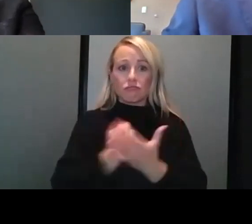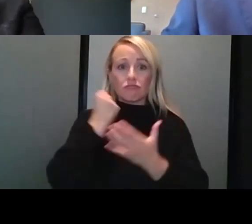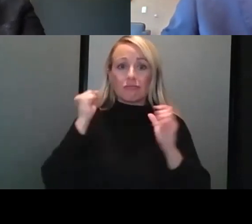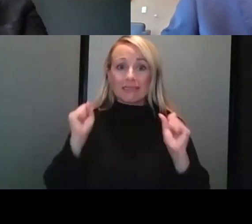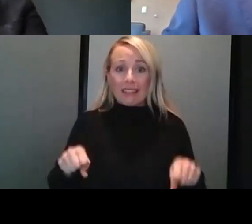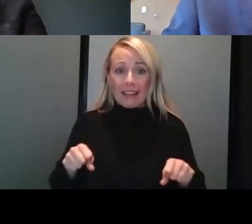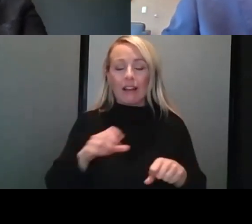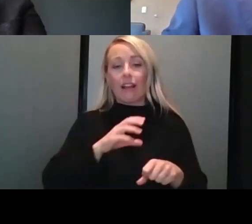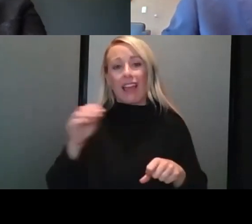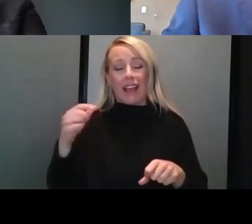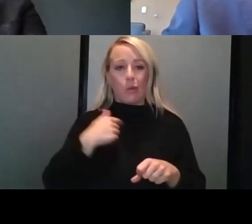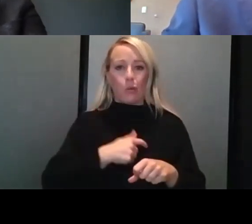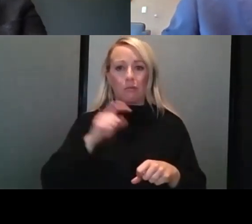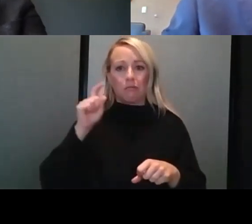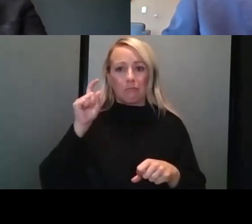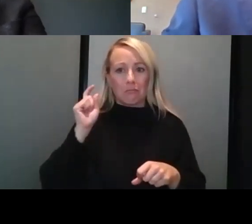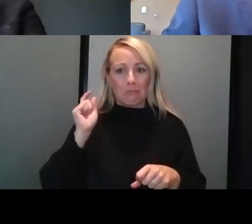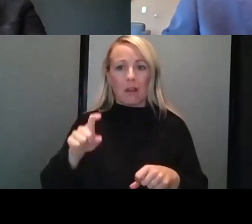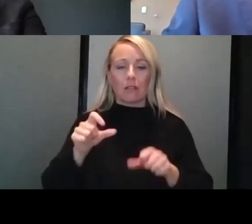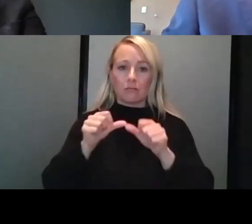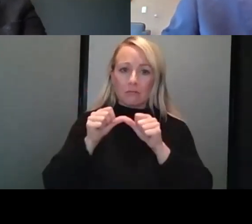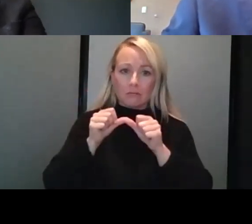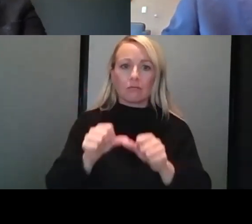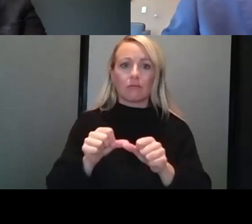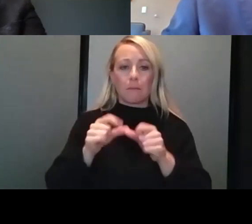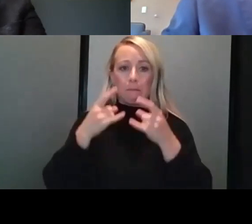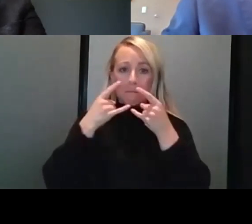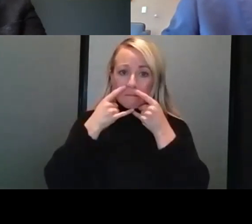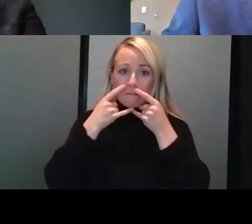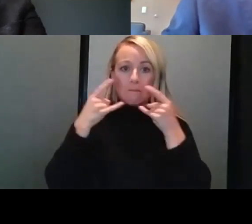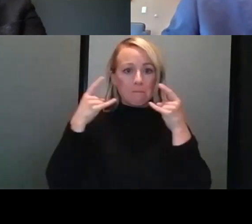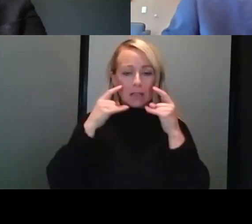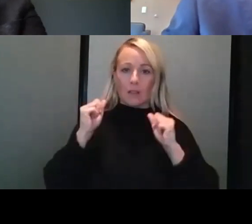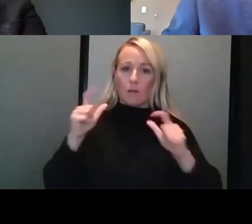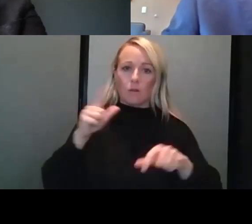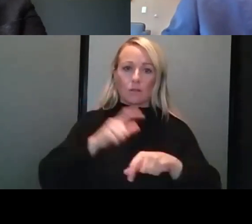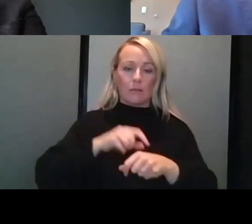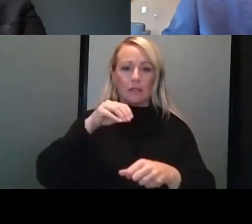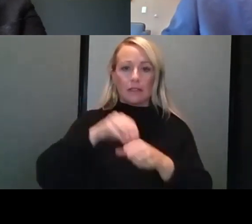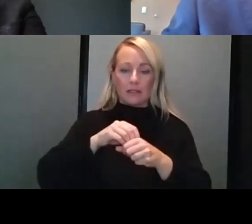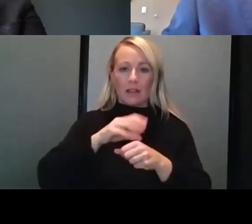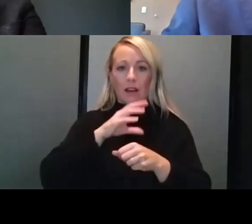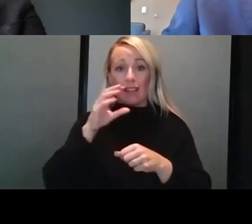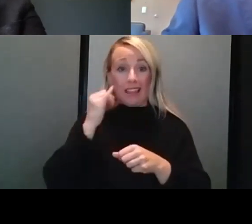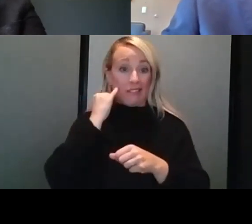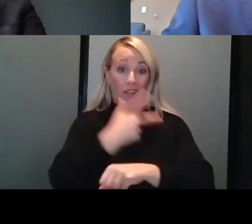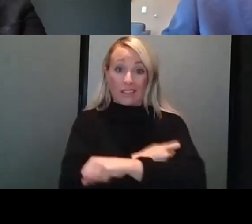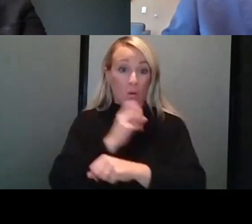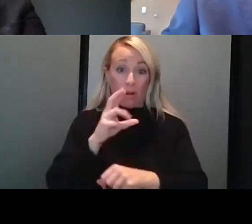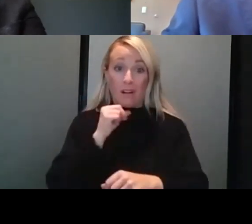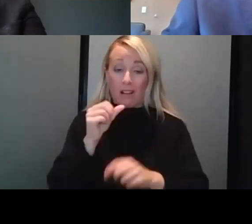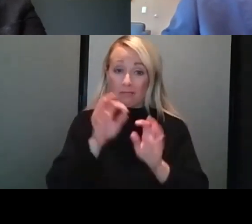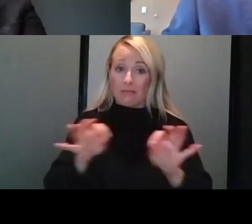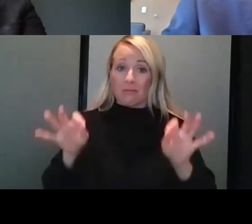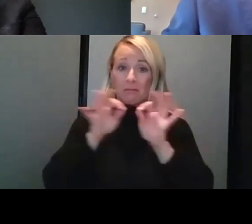echo the fact that we need to continue to mask at all times that we're indoors, whether you're vaccinated or not, during